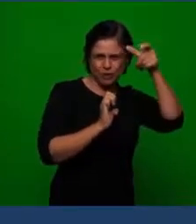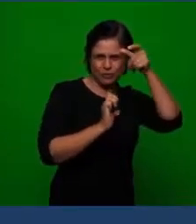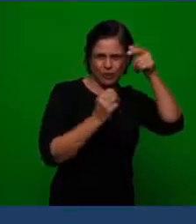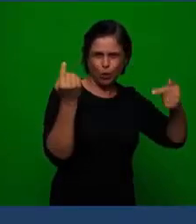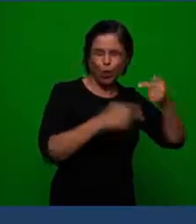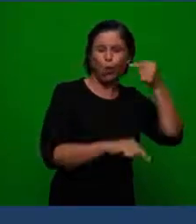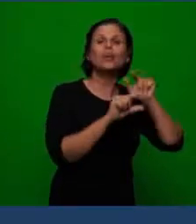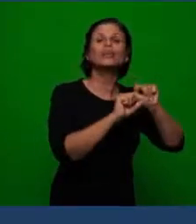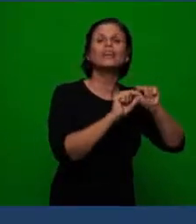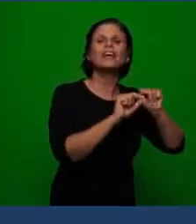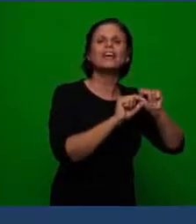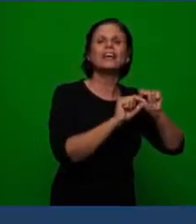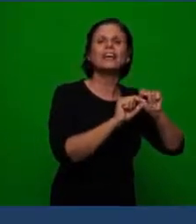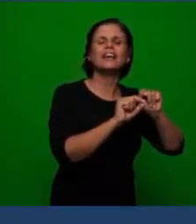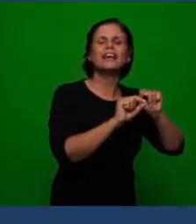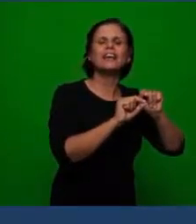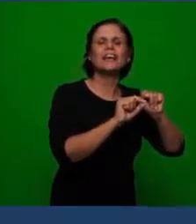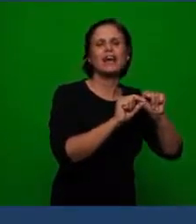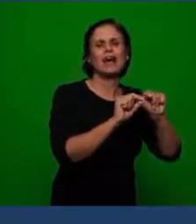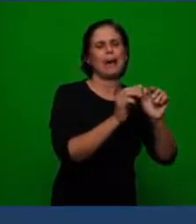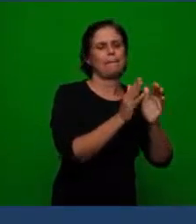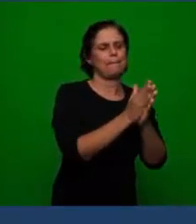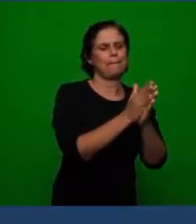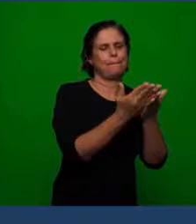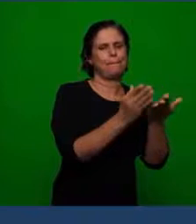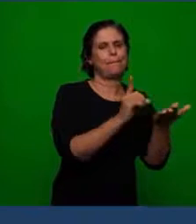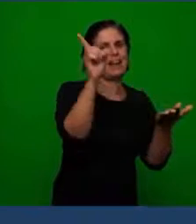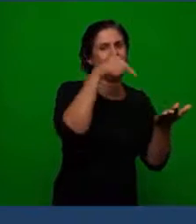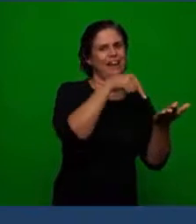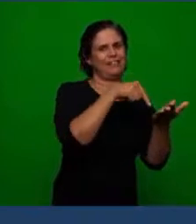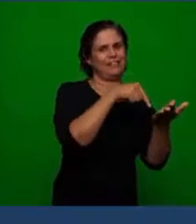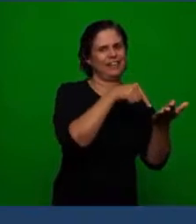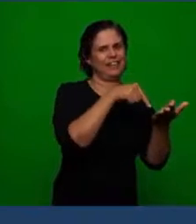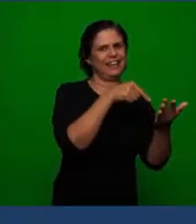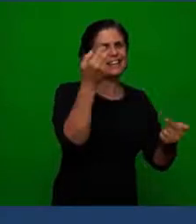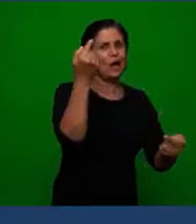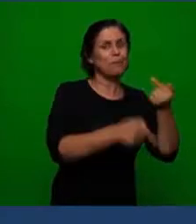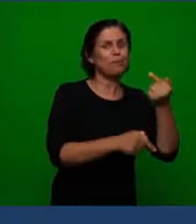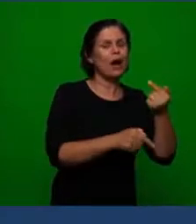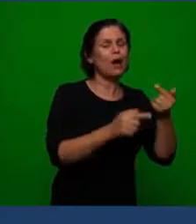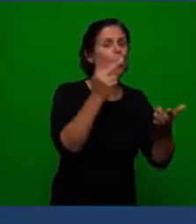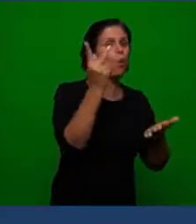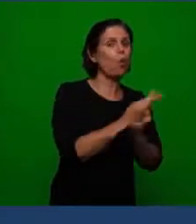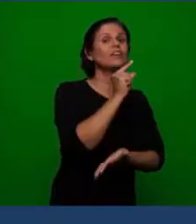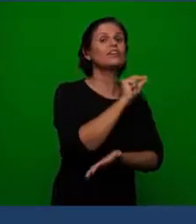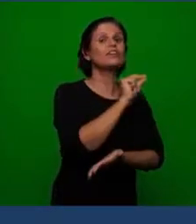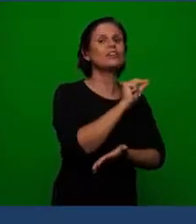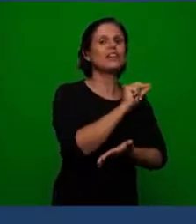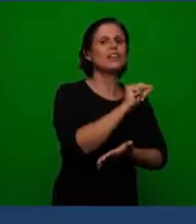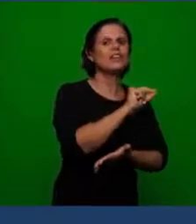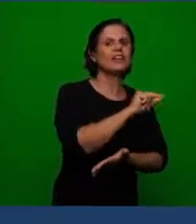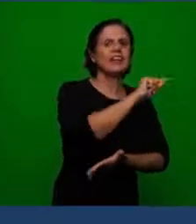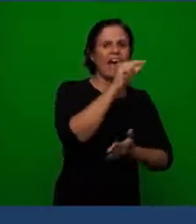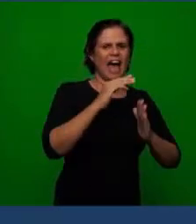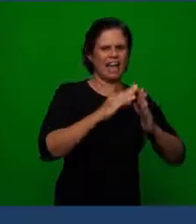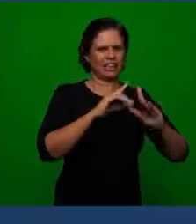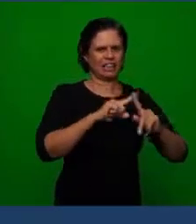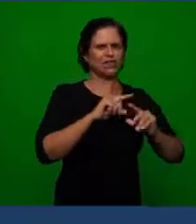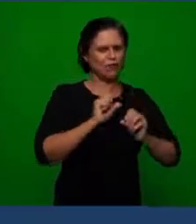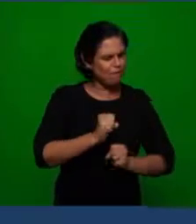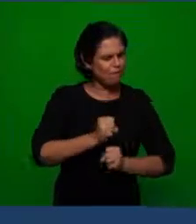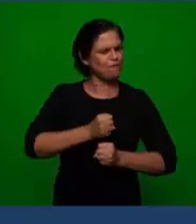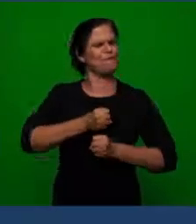opposed to the word and it's in this opposition what happened the church strengthened